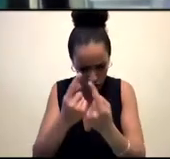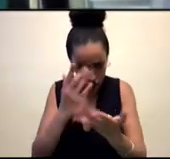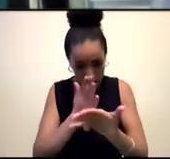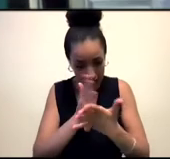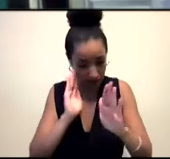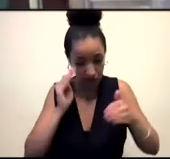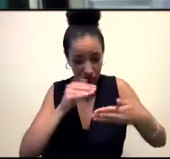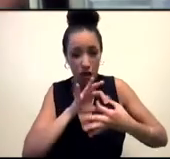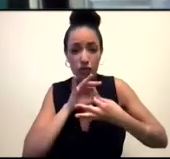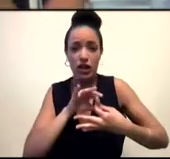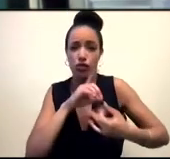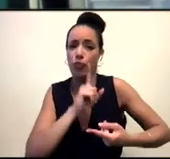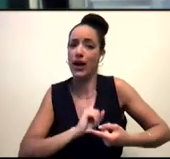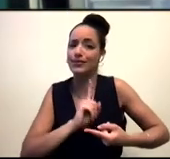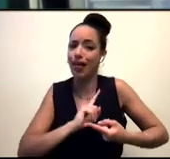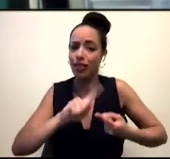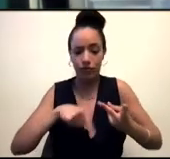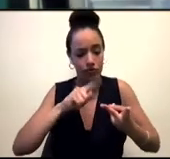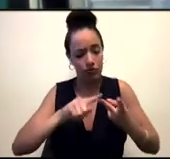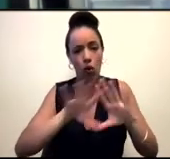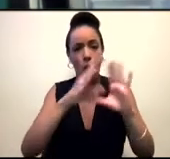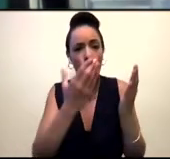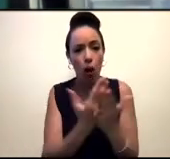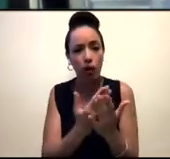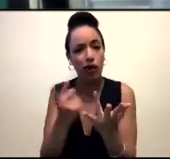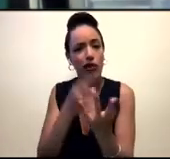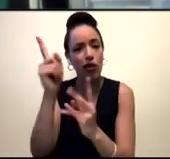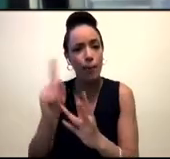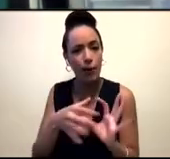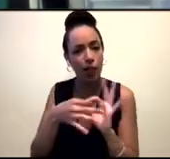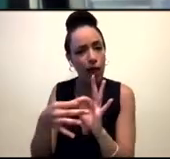and my relationship to others and how it's an honorific process of that.